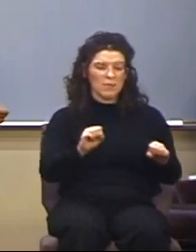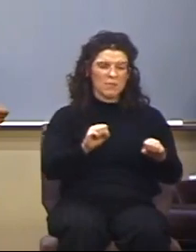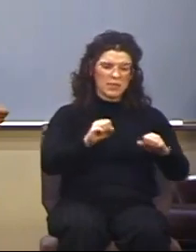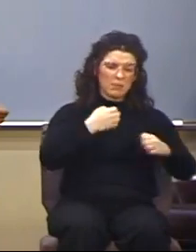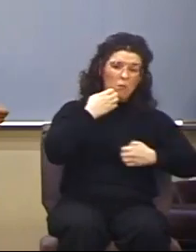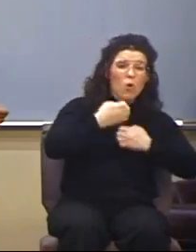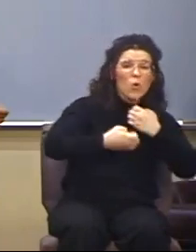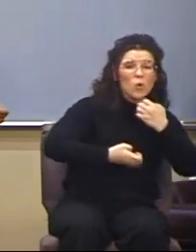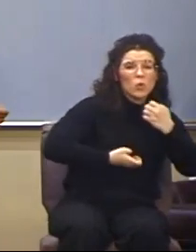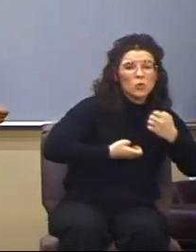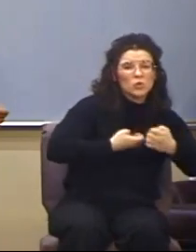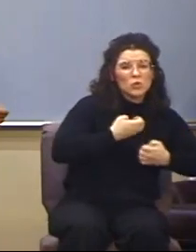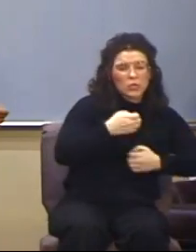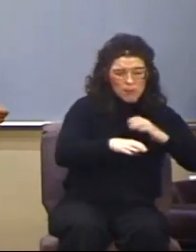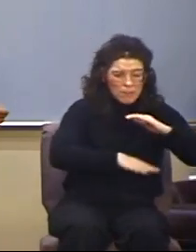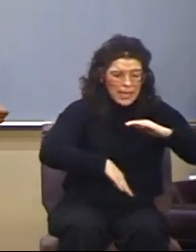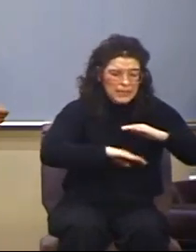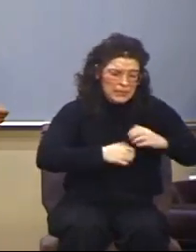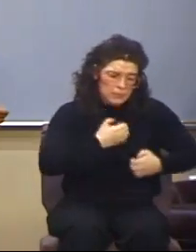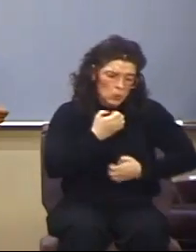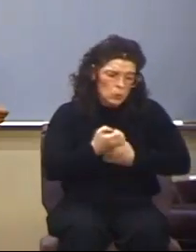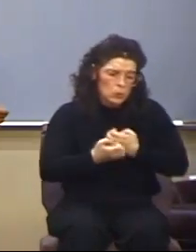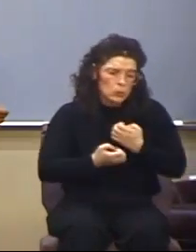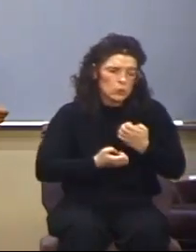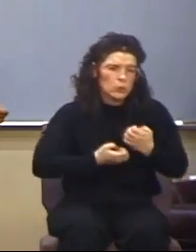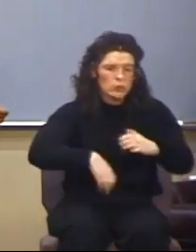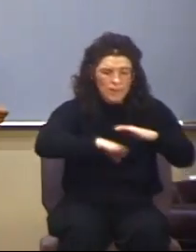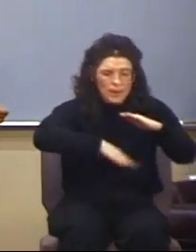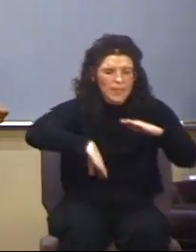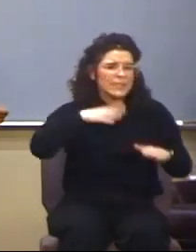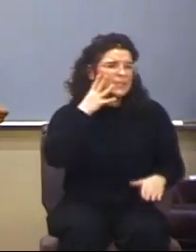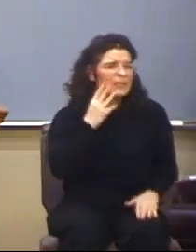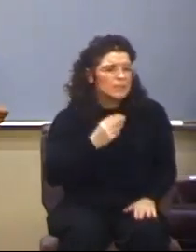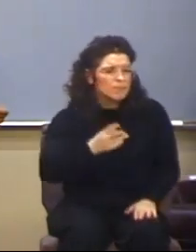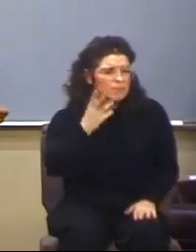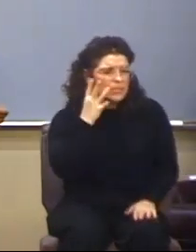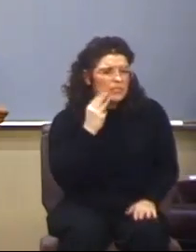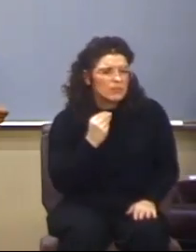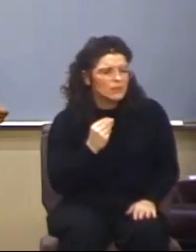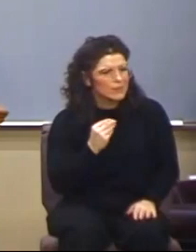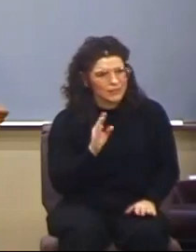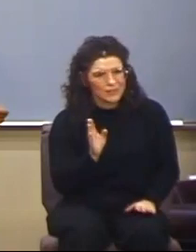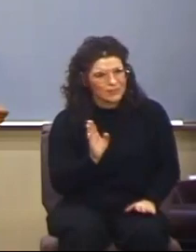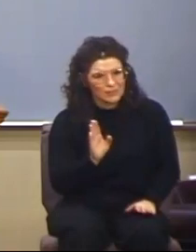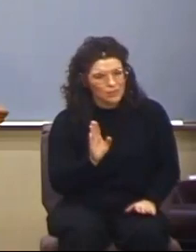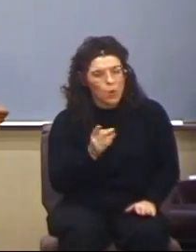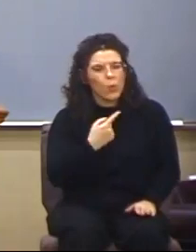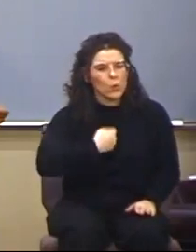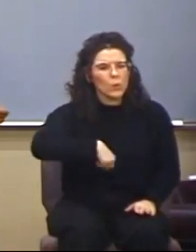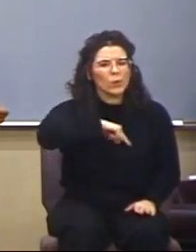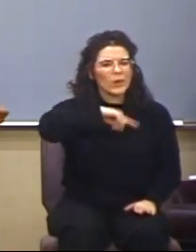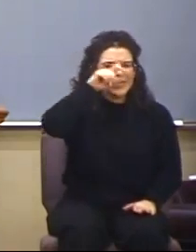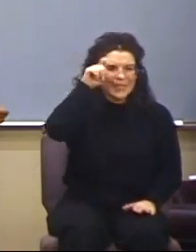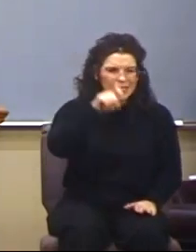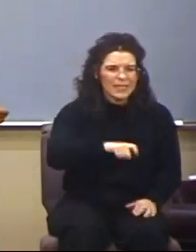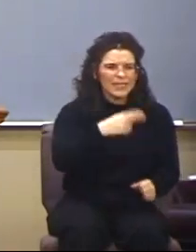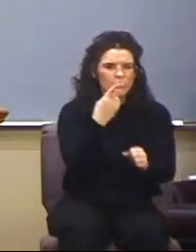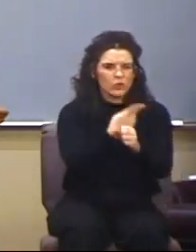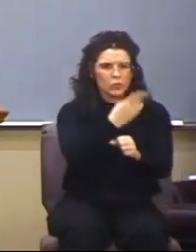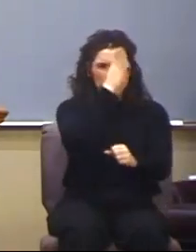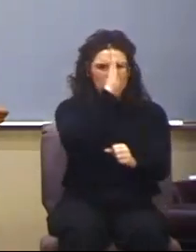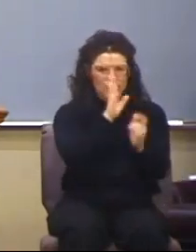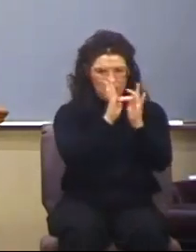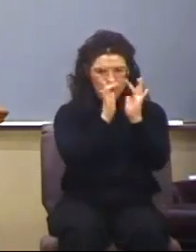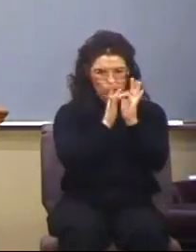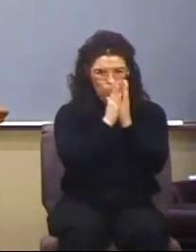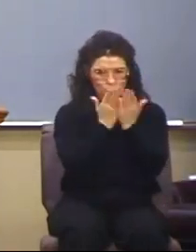It's based upon experience. We always want to use God's word. So, that's why, verse 3 of chapter 12, 1 Corinthians,